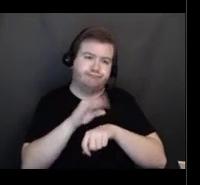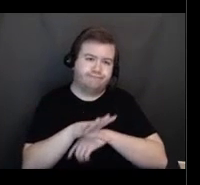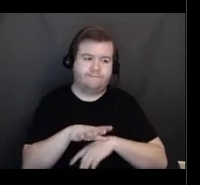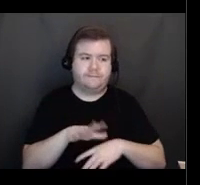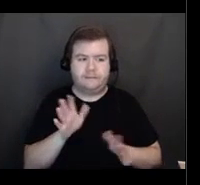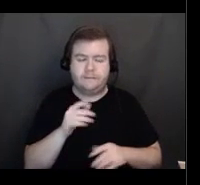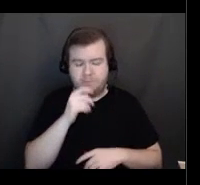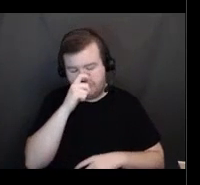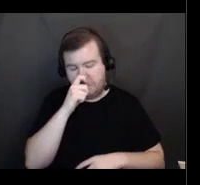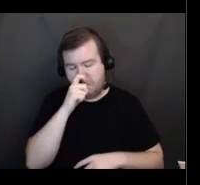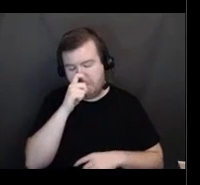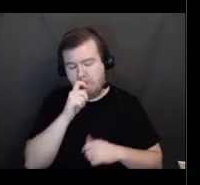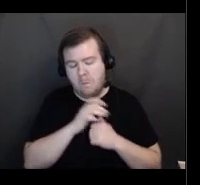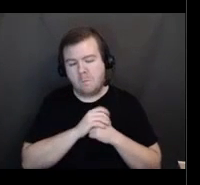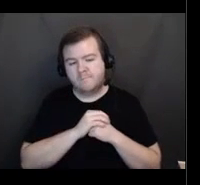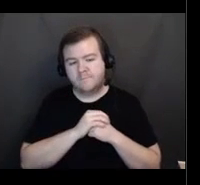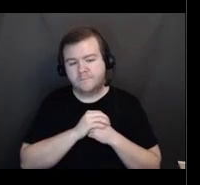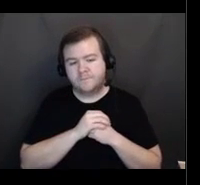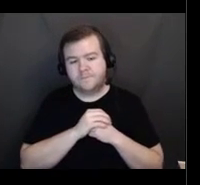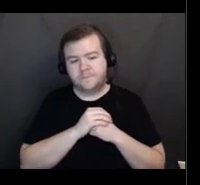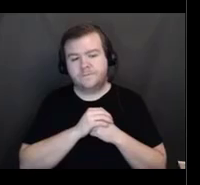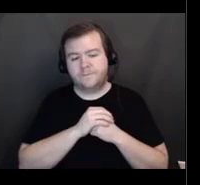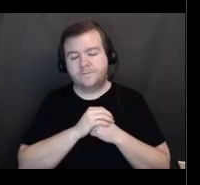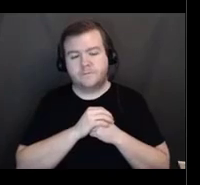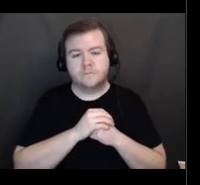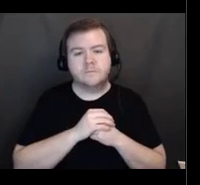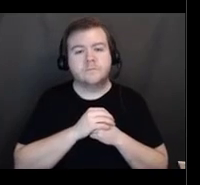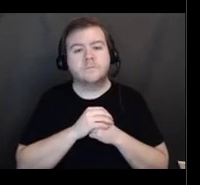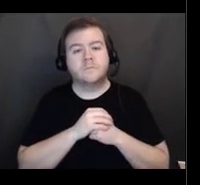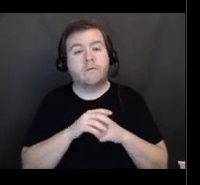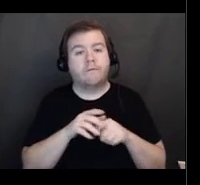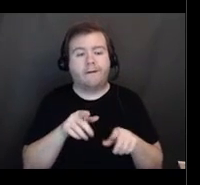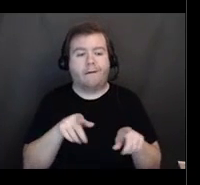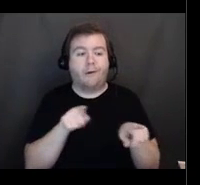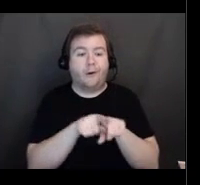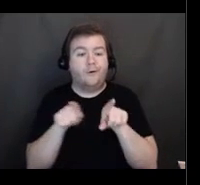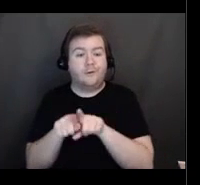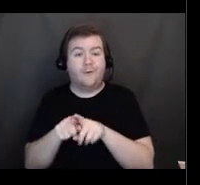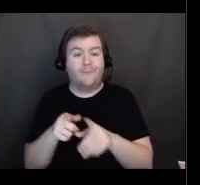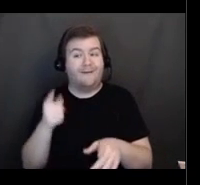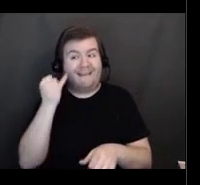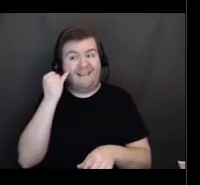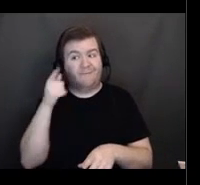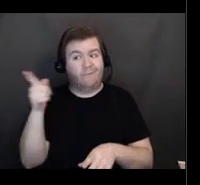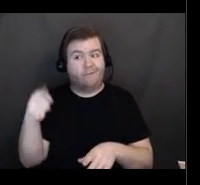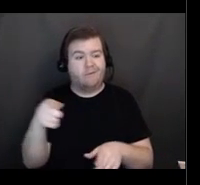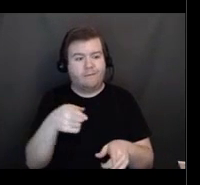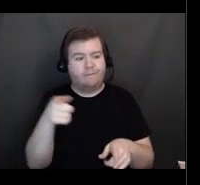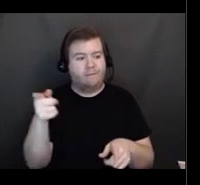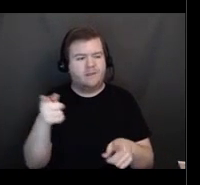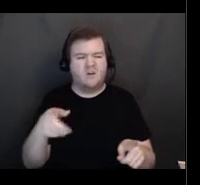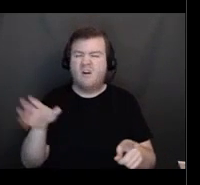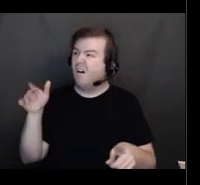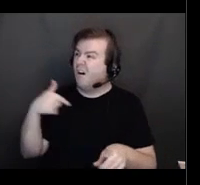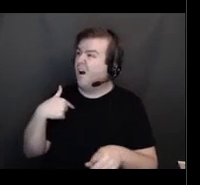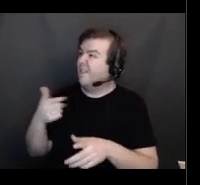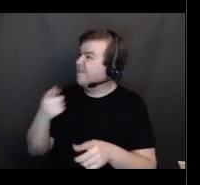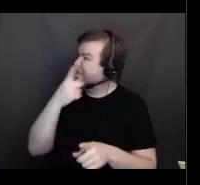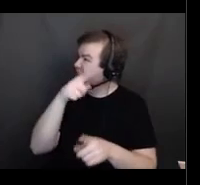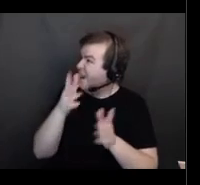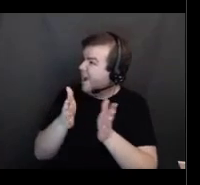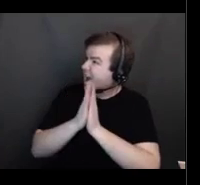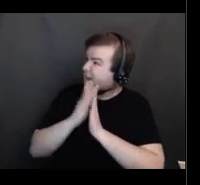And just remember that no one should ever be asked for out of pocket payments or for payment to be put on a waiting list.